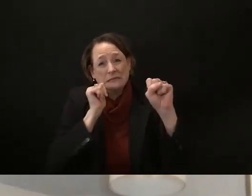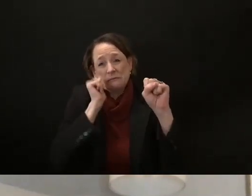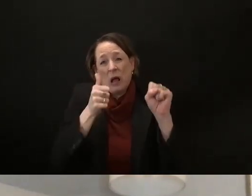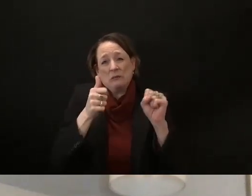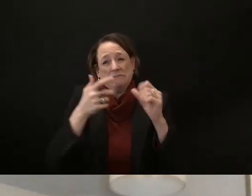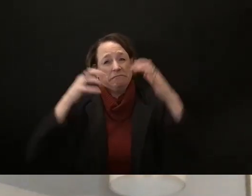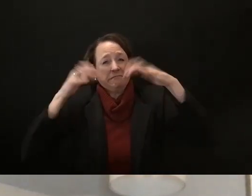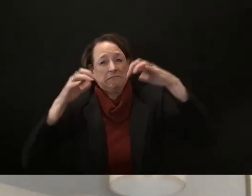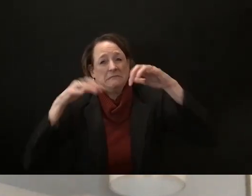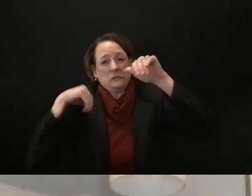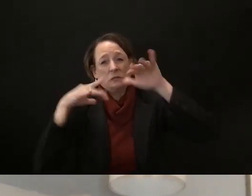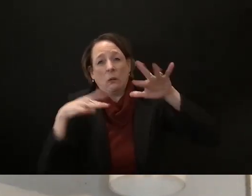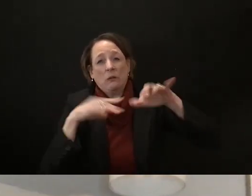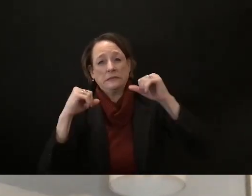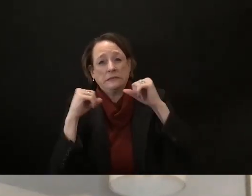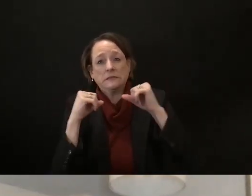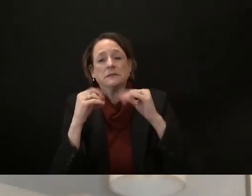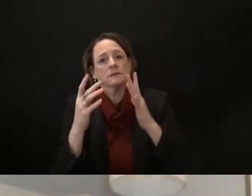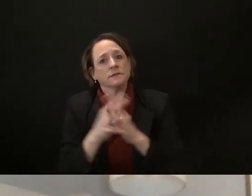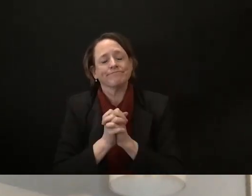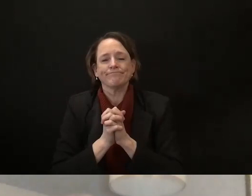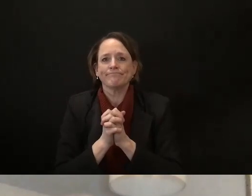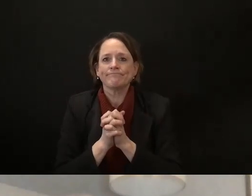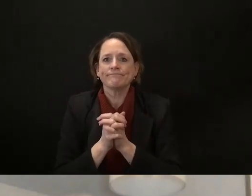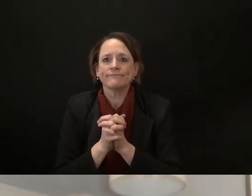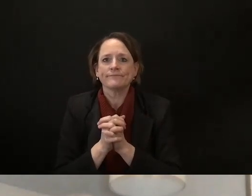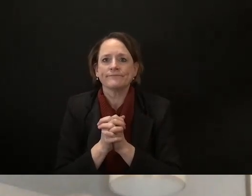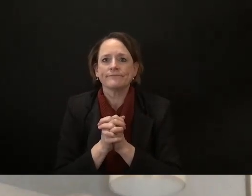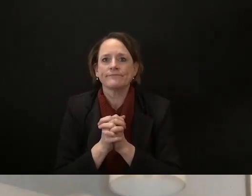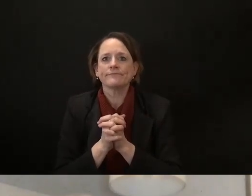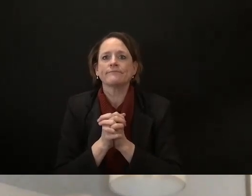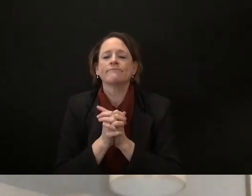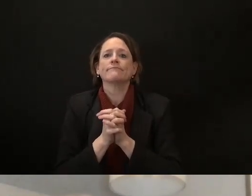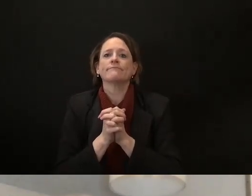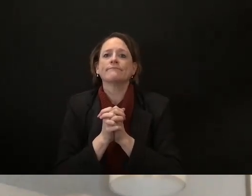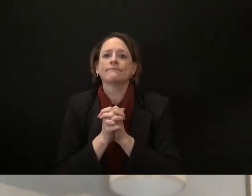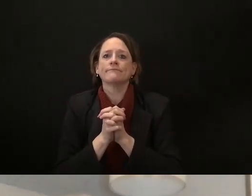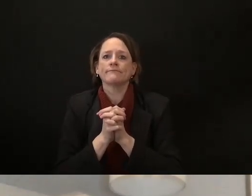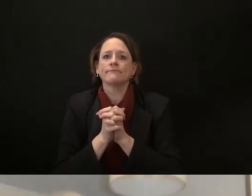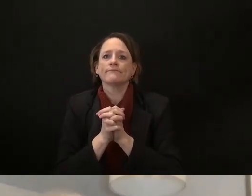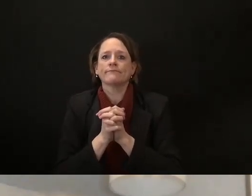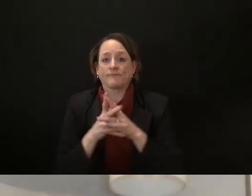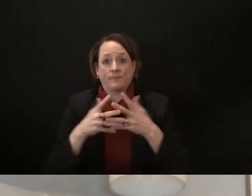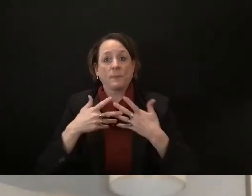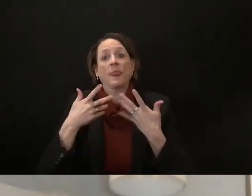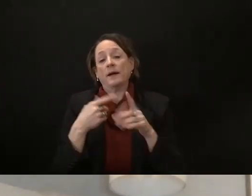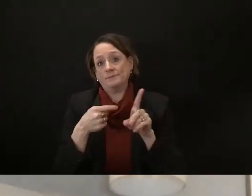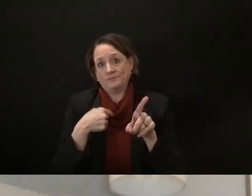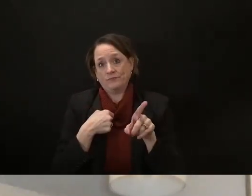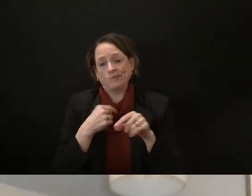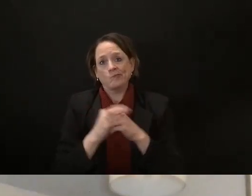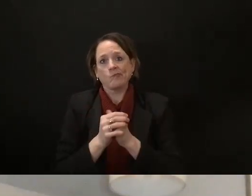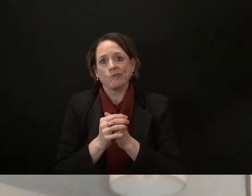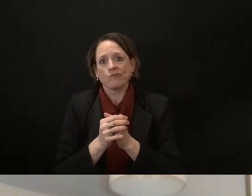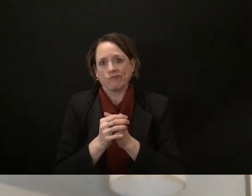were versions of things that were already taken up uh in the senate um but because both of them are